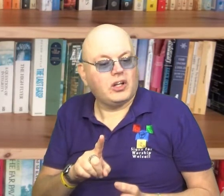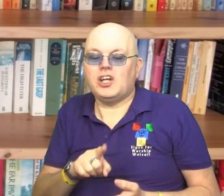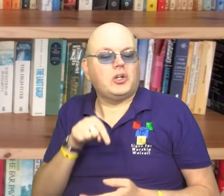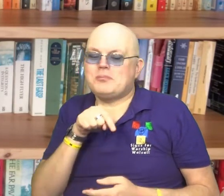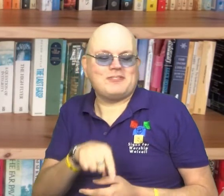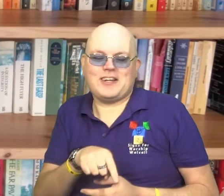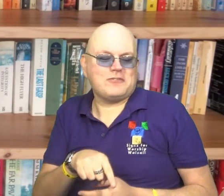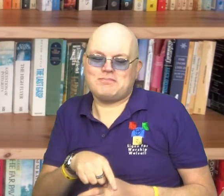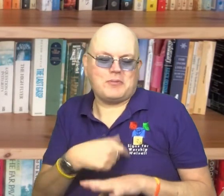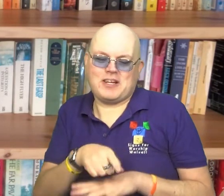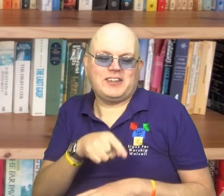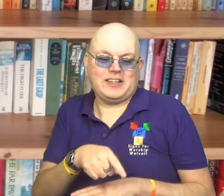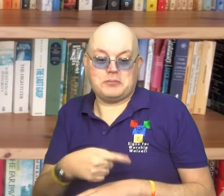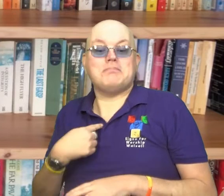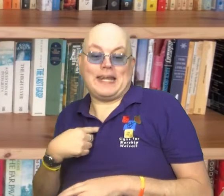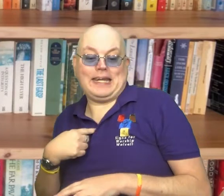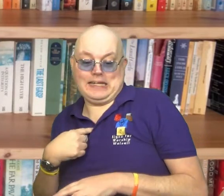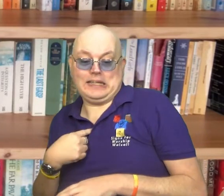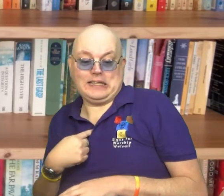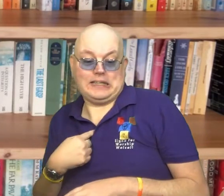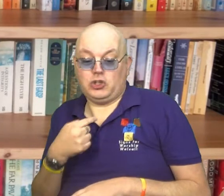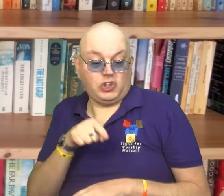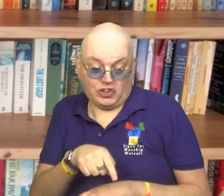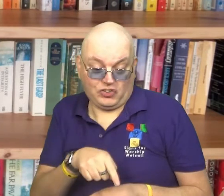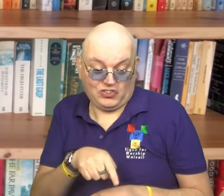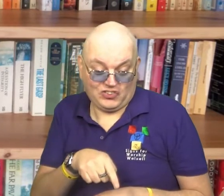it's not about you. It's about me.